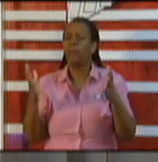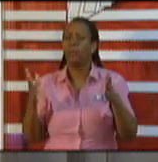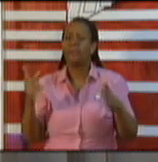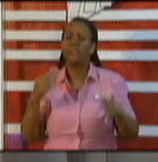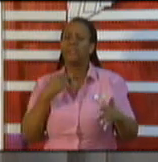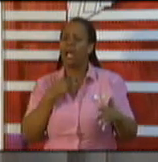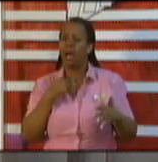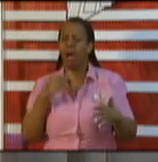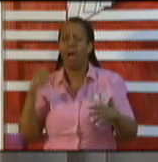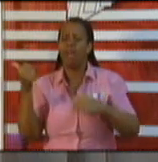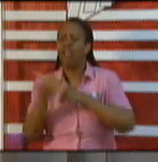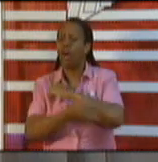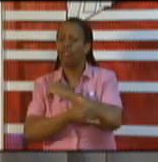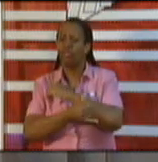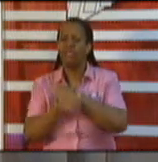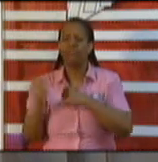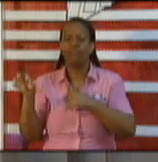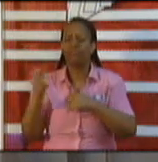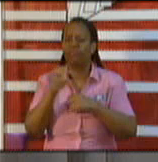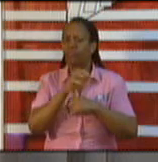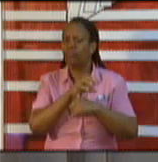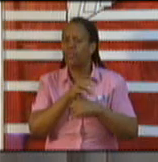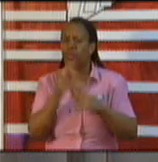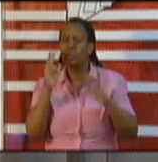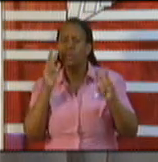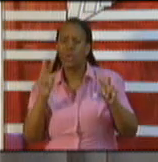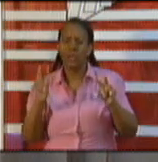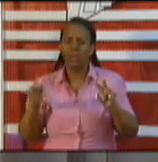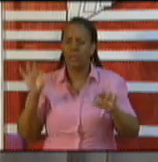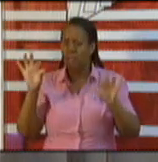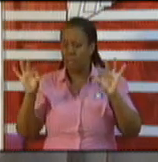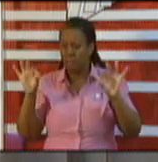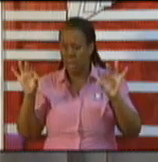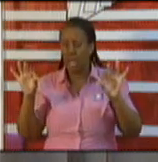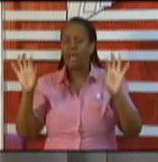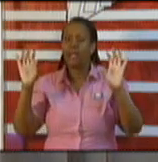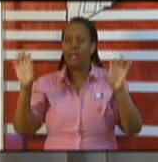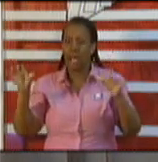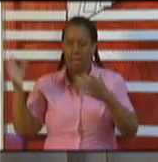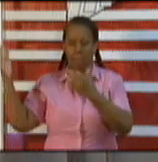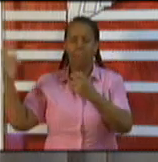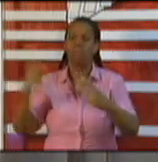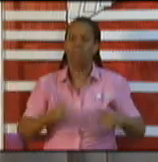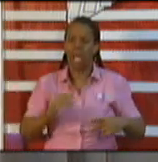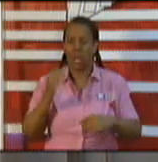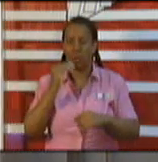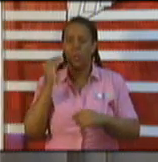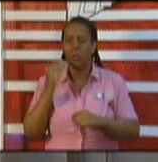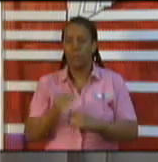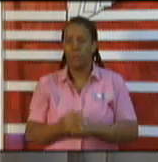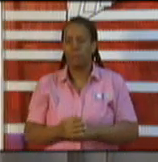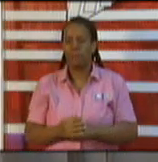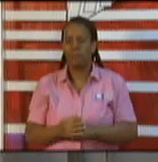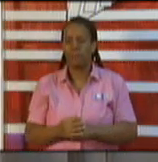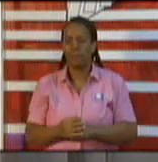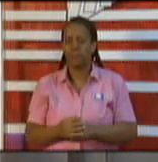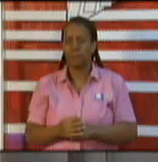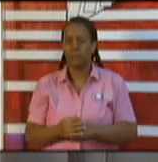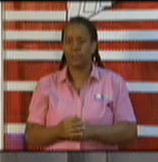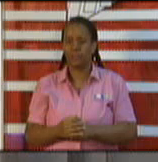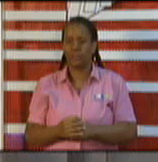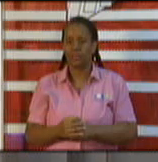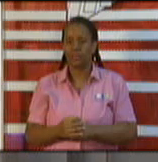there and stranded for the last few weeks and months. We have the dates that these people